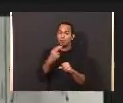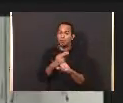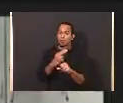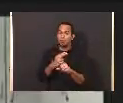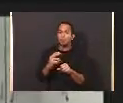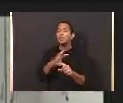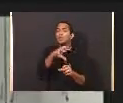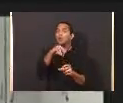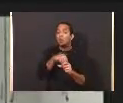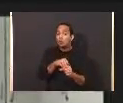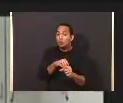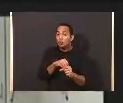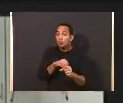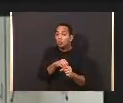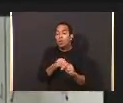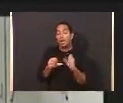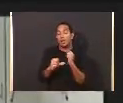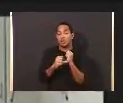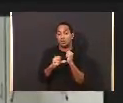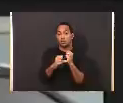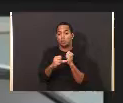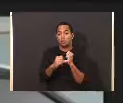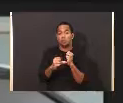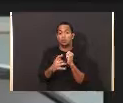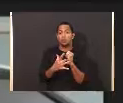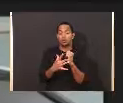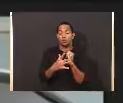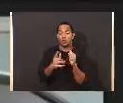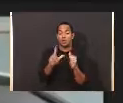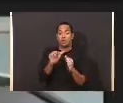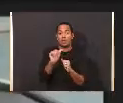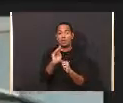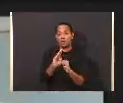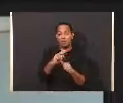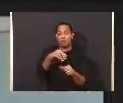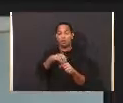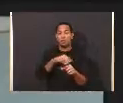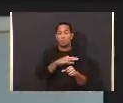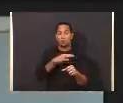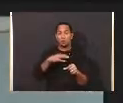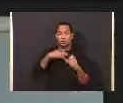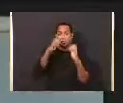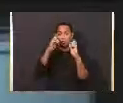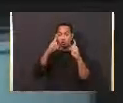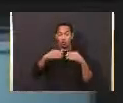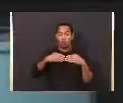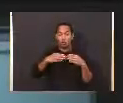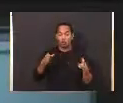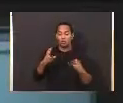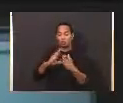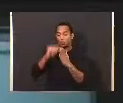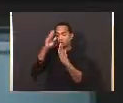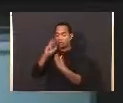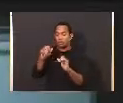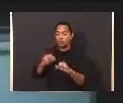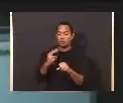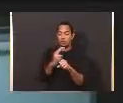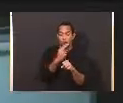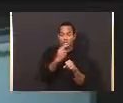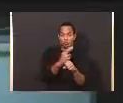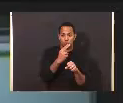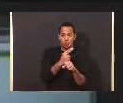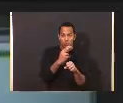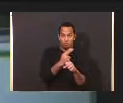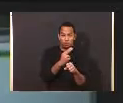This included the creation of an assistive technology lab in the Faculty of Education which is open for daily use by